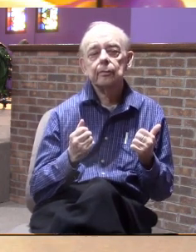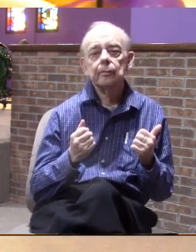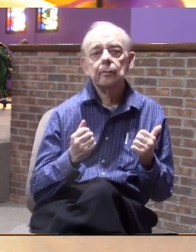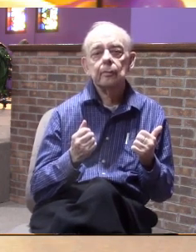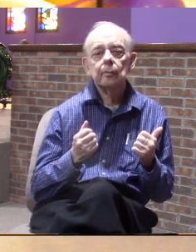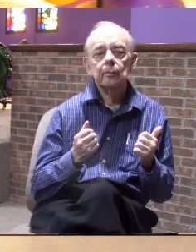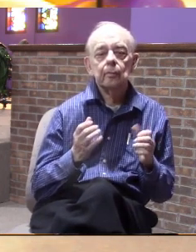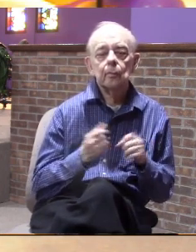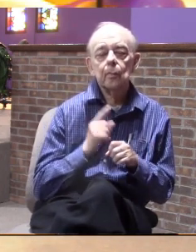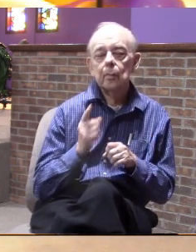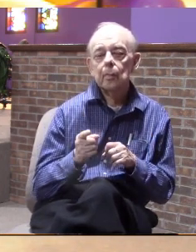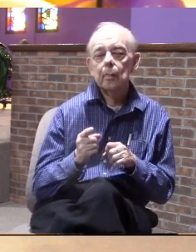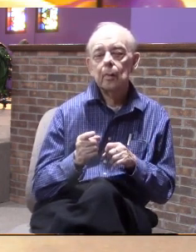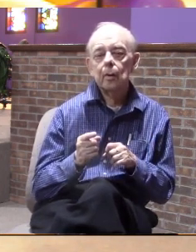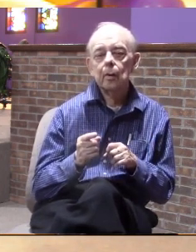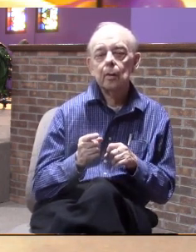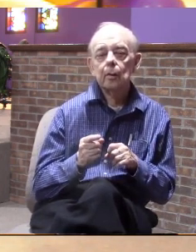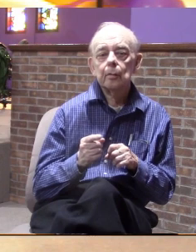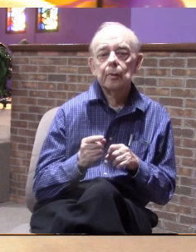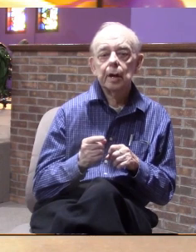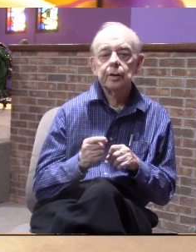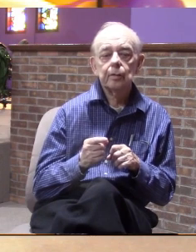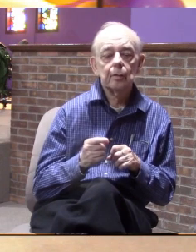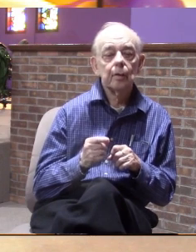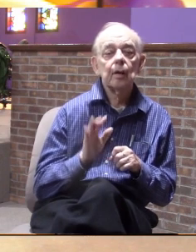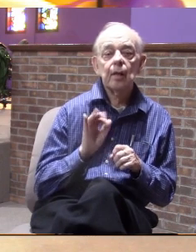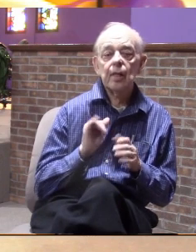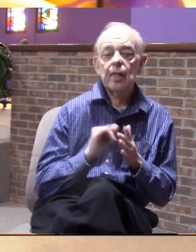to make you who you are